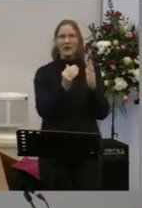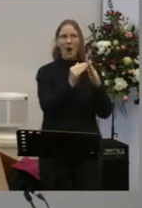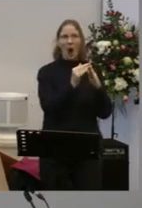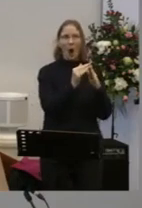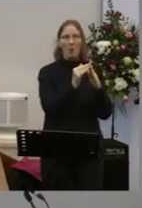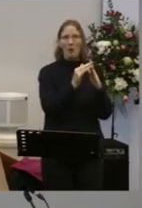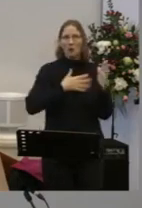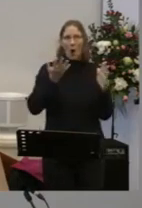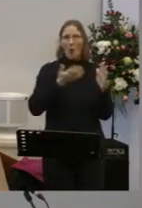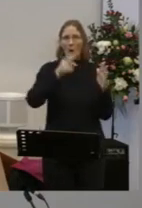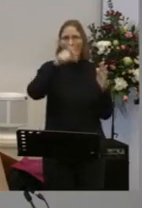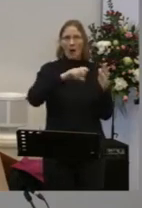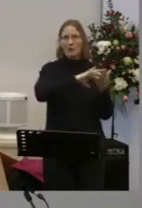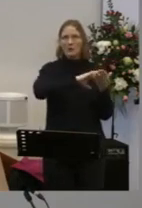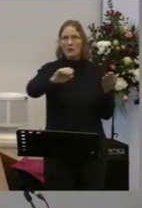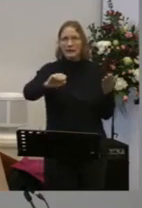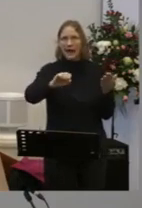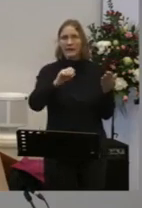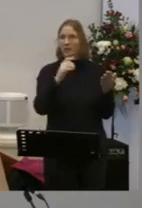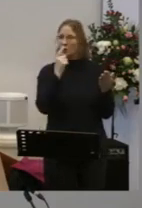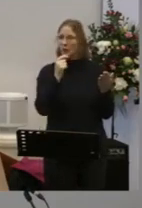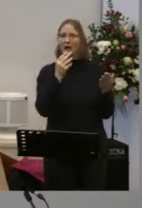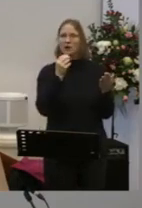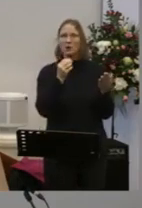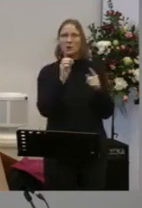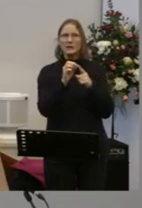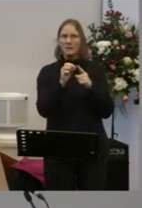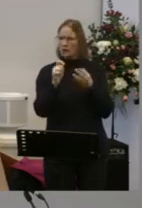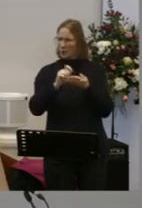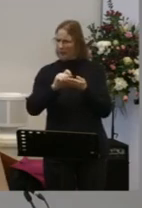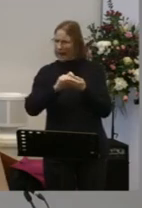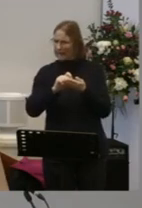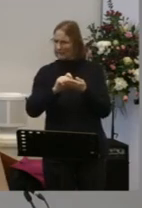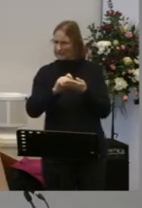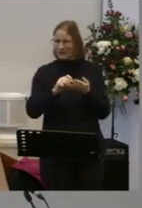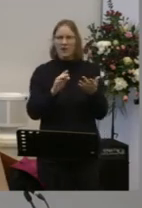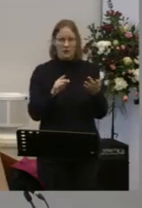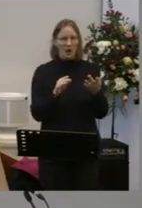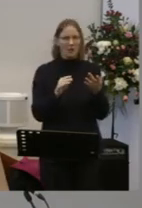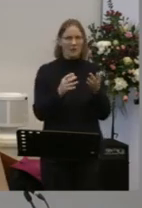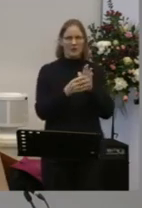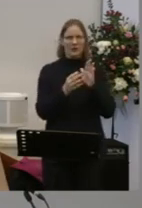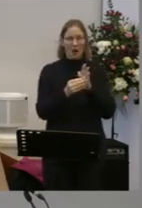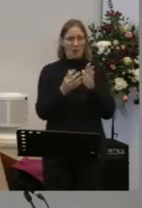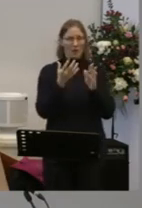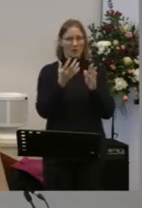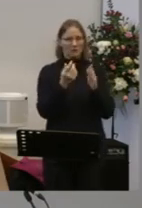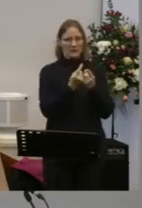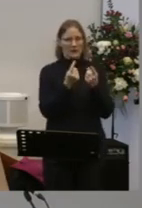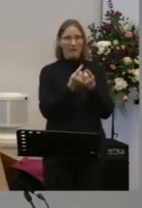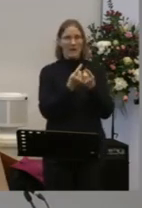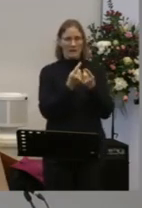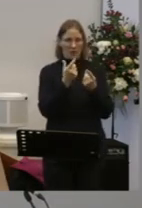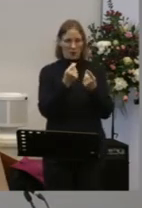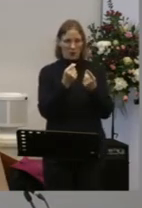In case they were nicked Do you remember those? And you used to have It was like a sticker you would put in your window That would go